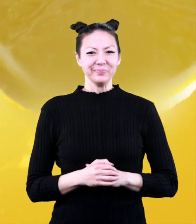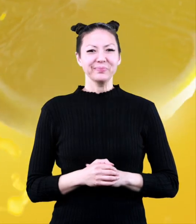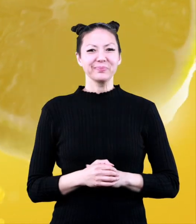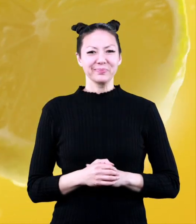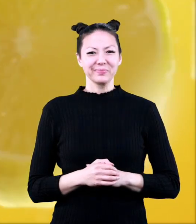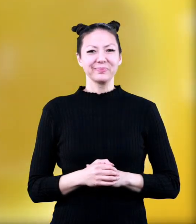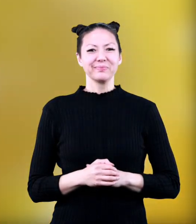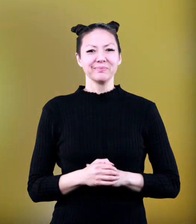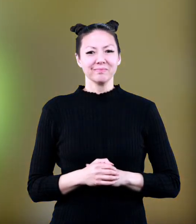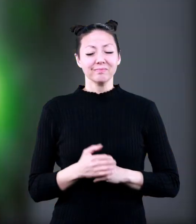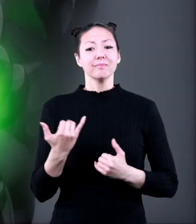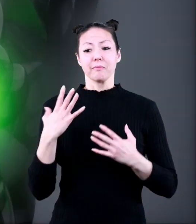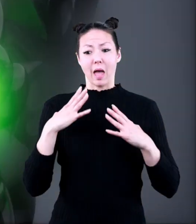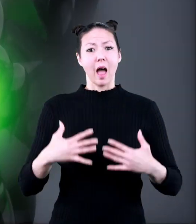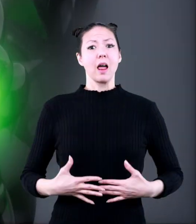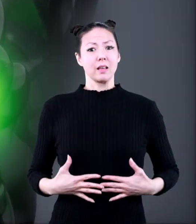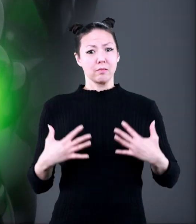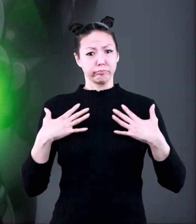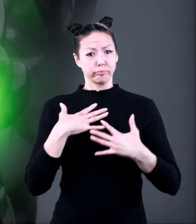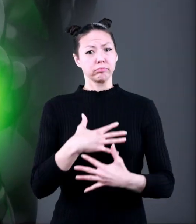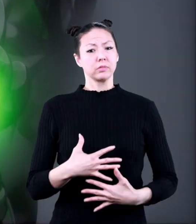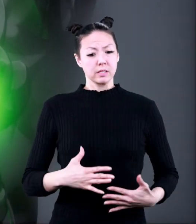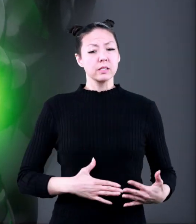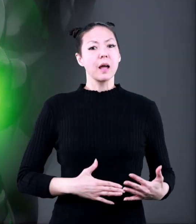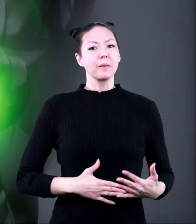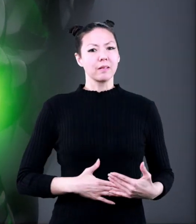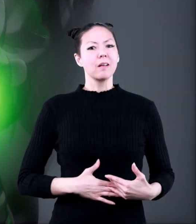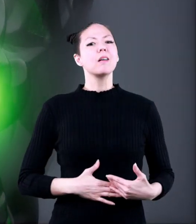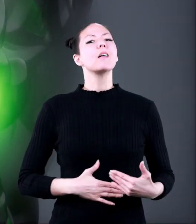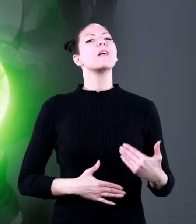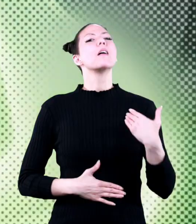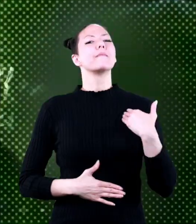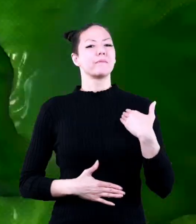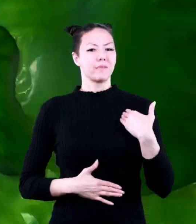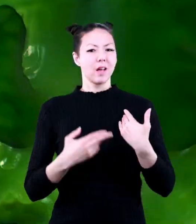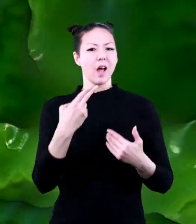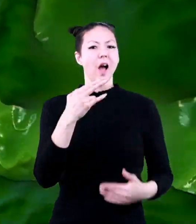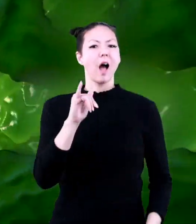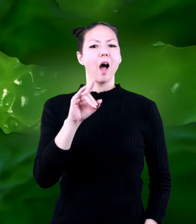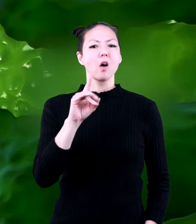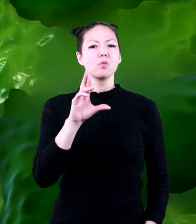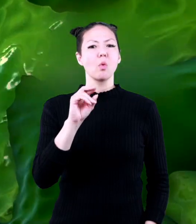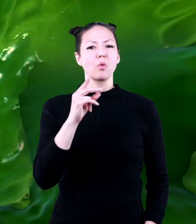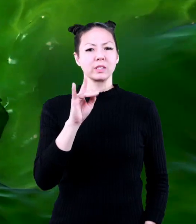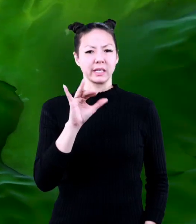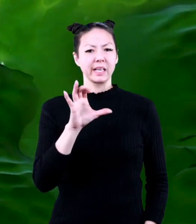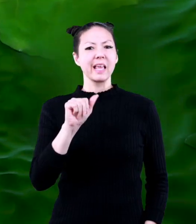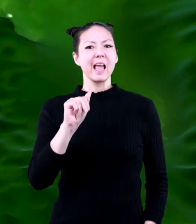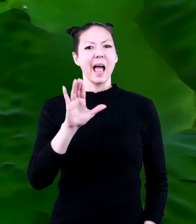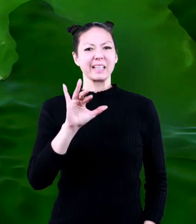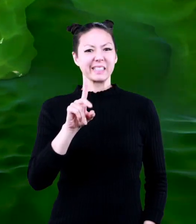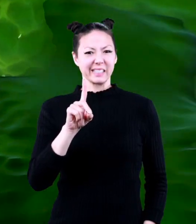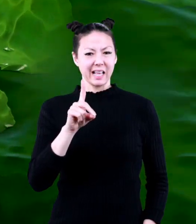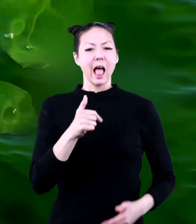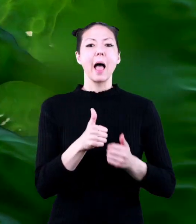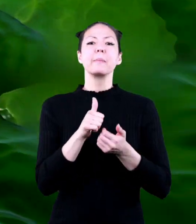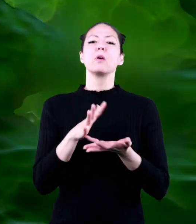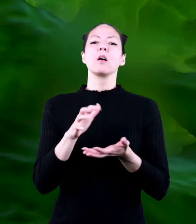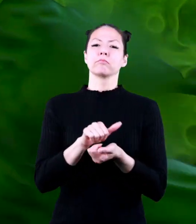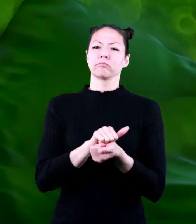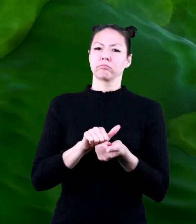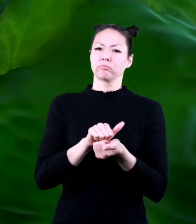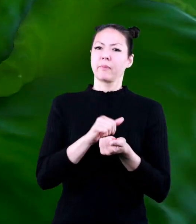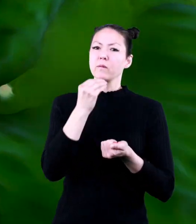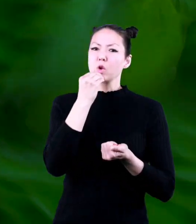juice in our bodies our stomachs contain something called hydrochloric acid which